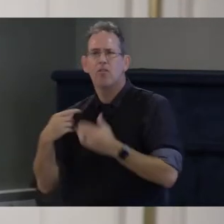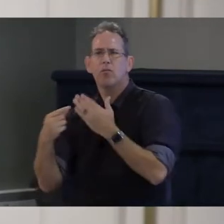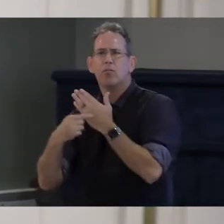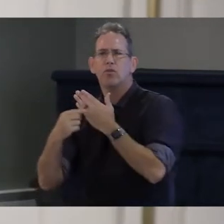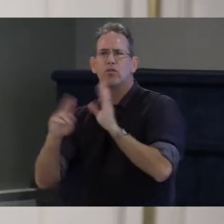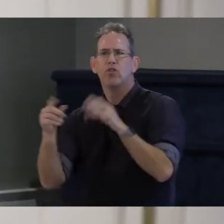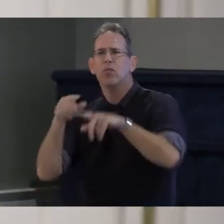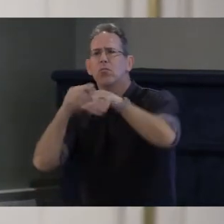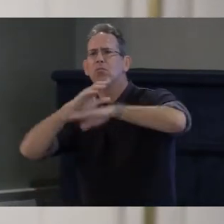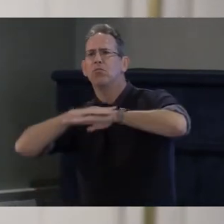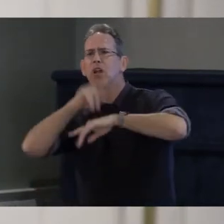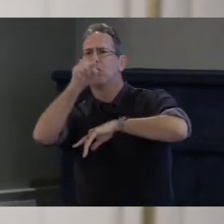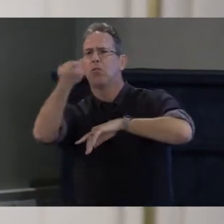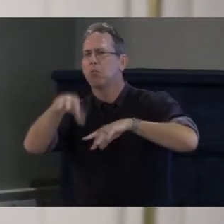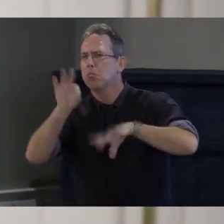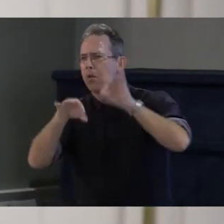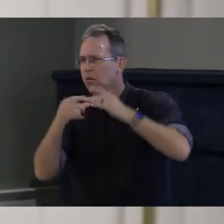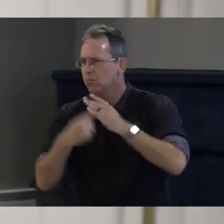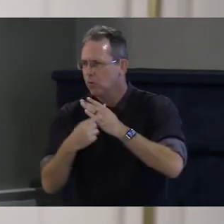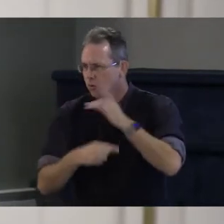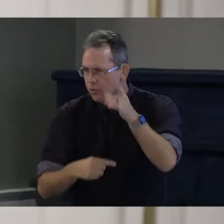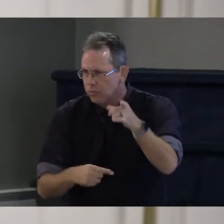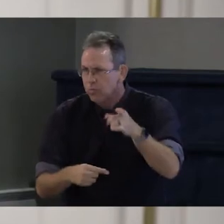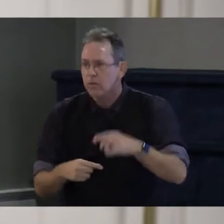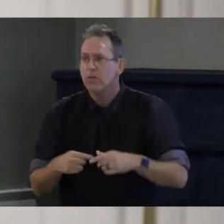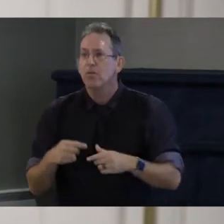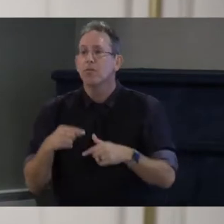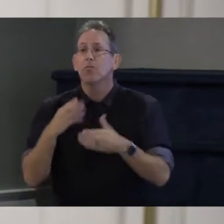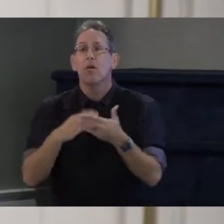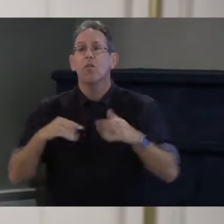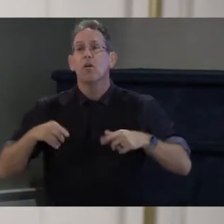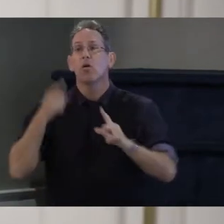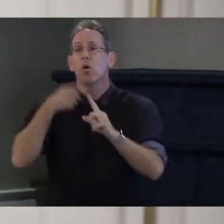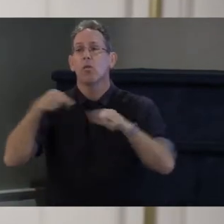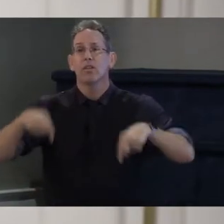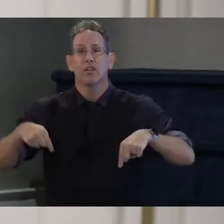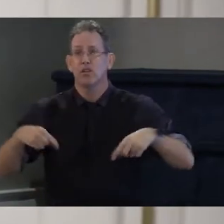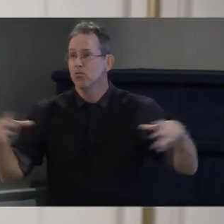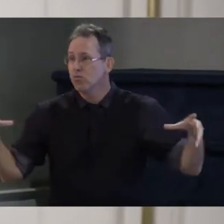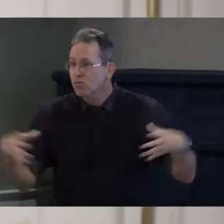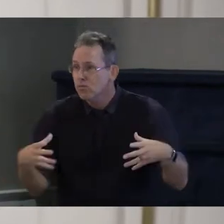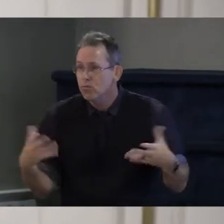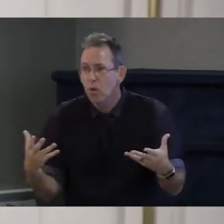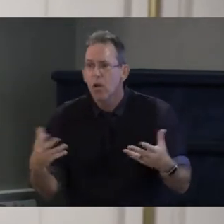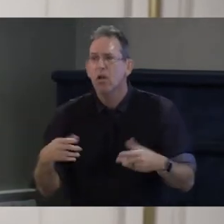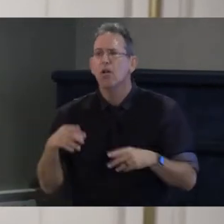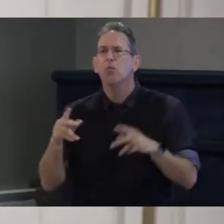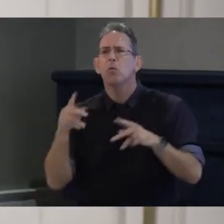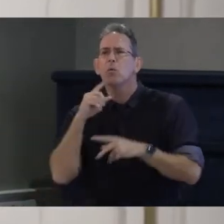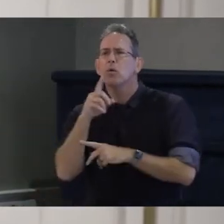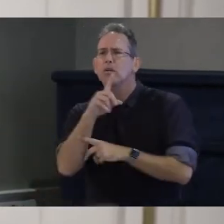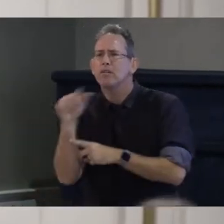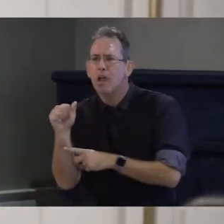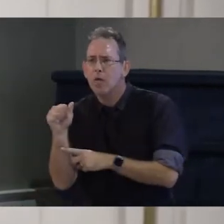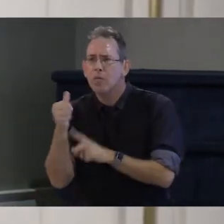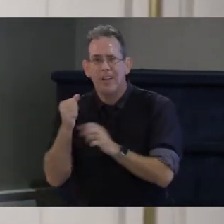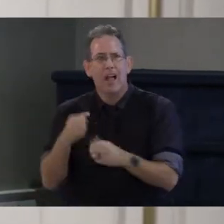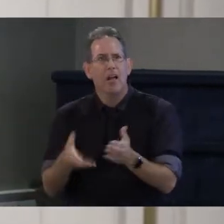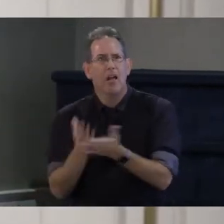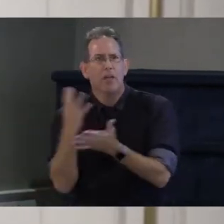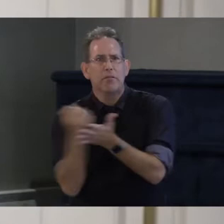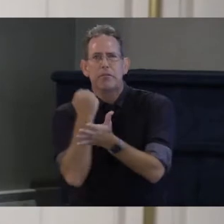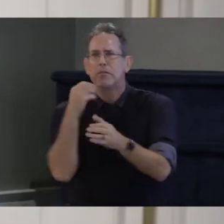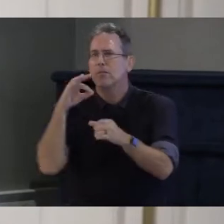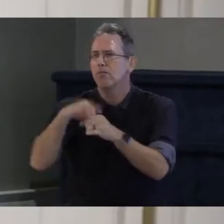mission is to encourage people with disabilities to understand and be involved in the election process from voting access and running for office